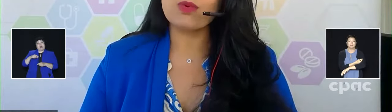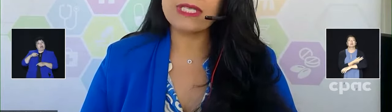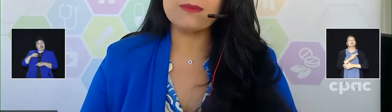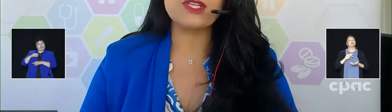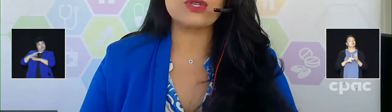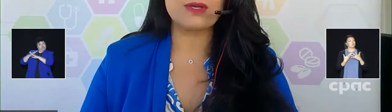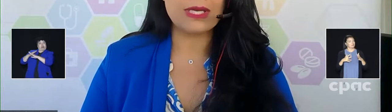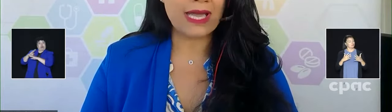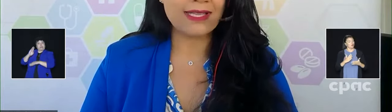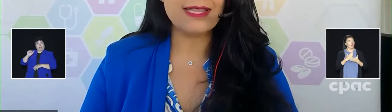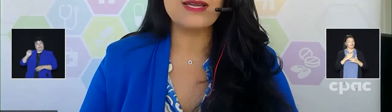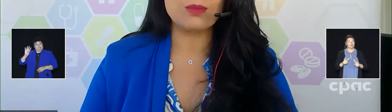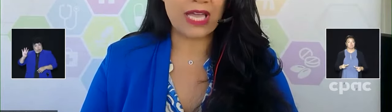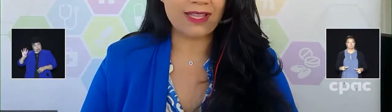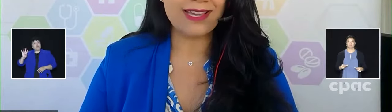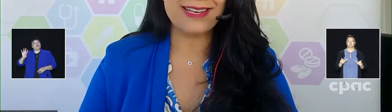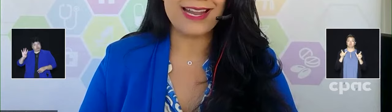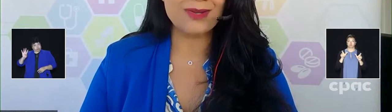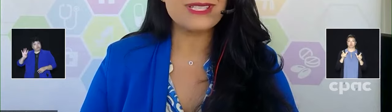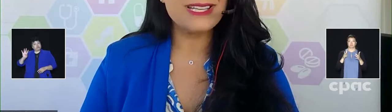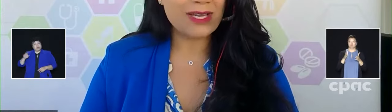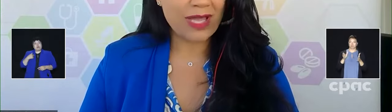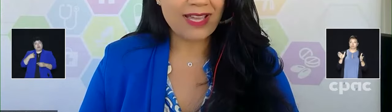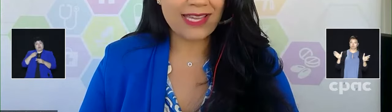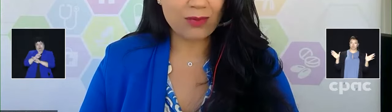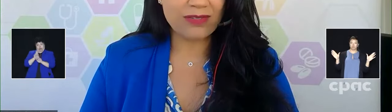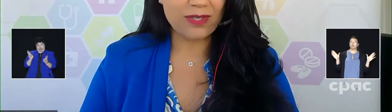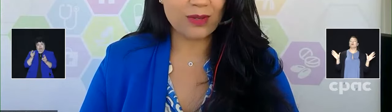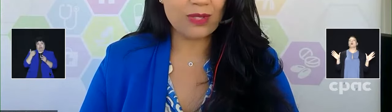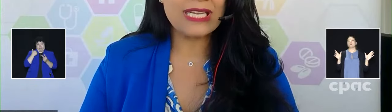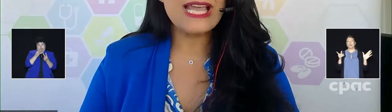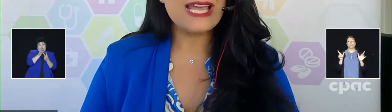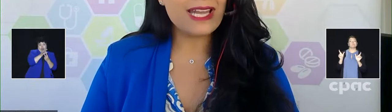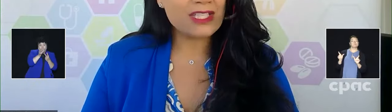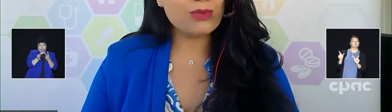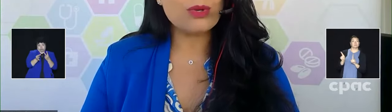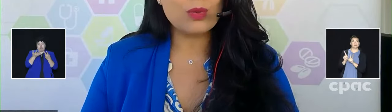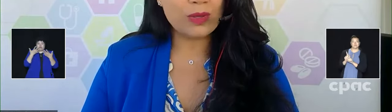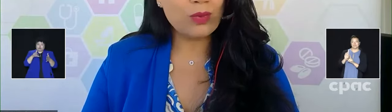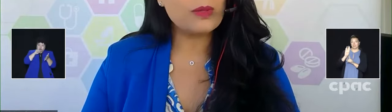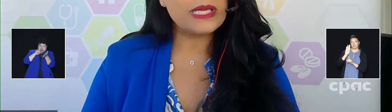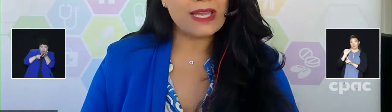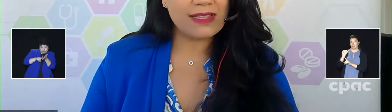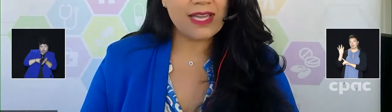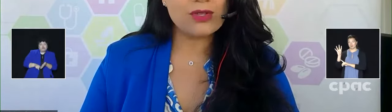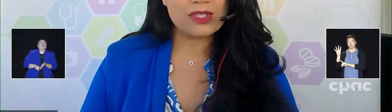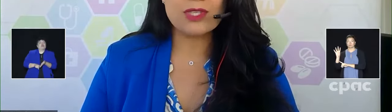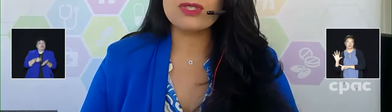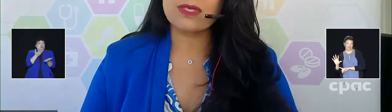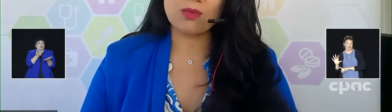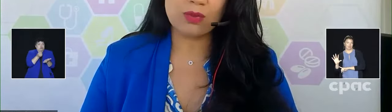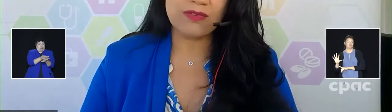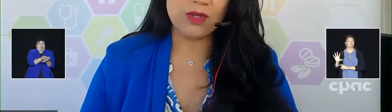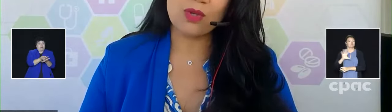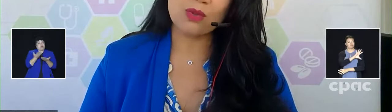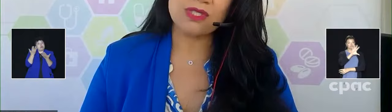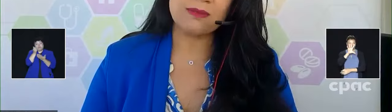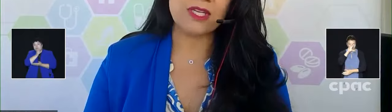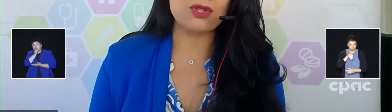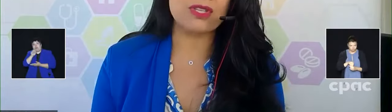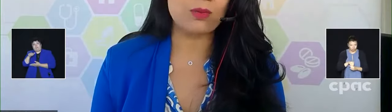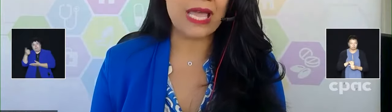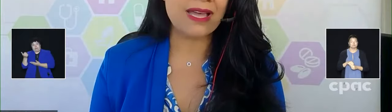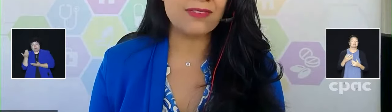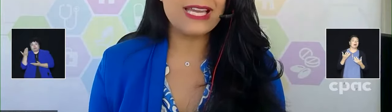.4. So, we wanted to make sure that we had that, we had that in-house and we had that reviewed. And as you noted, we will be getting the other submissions and we'll review